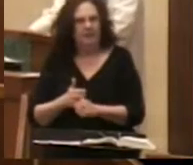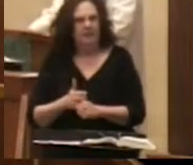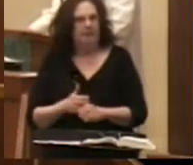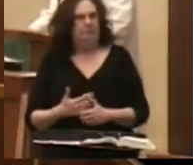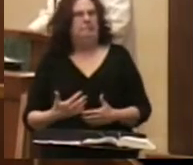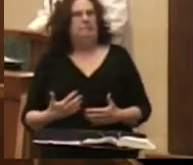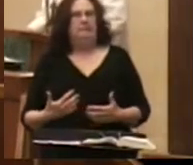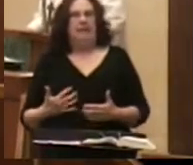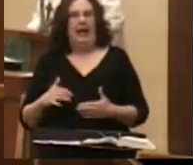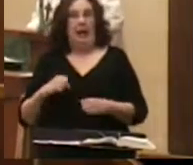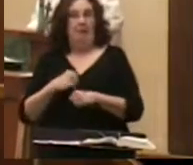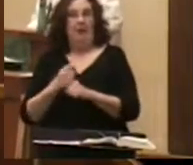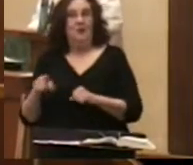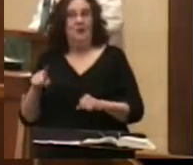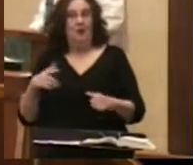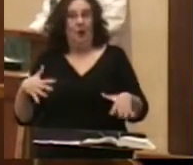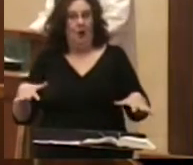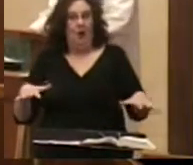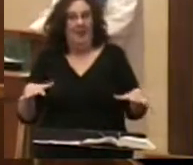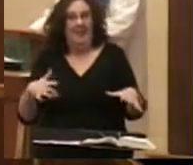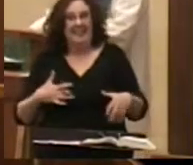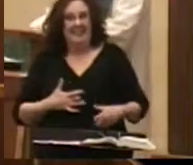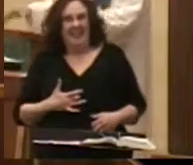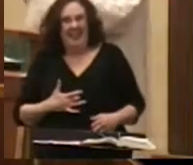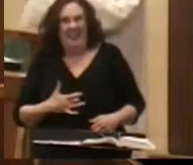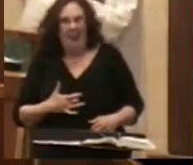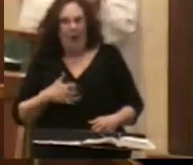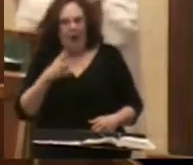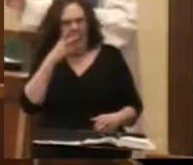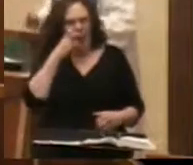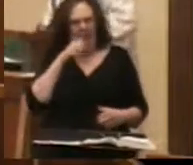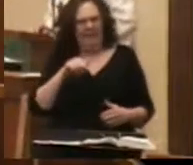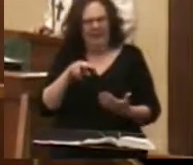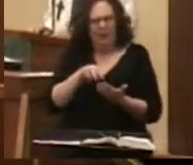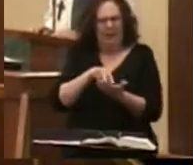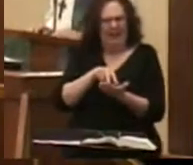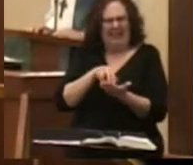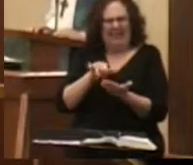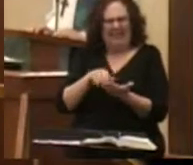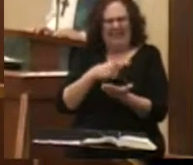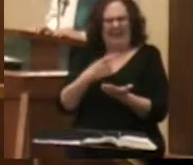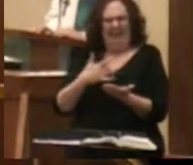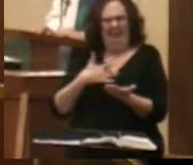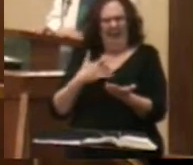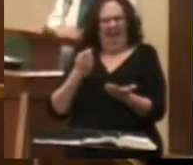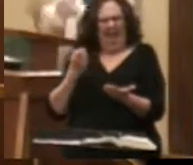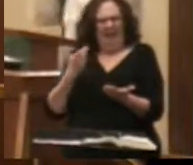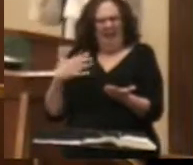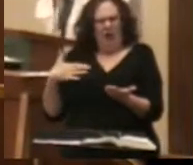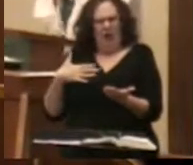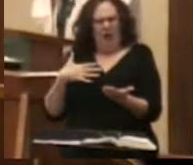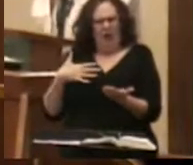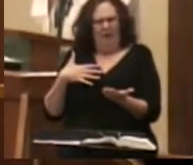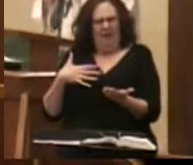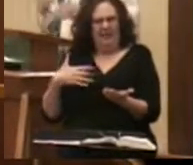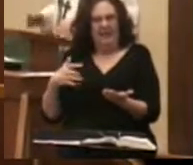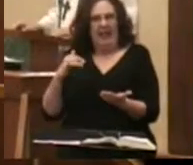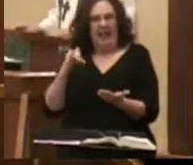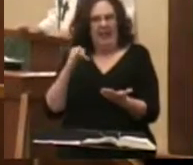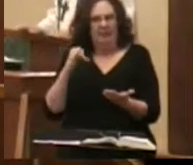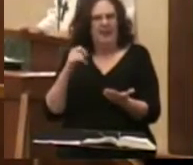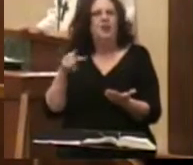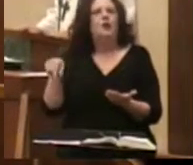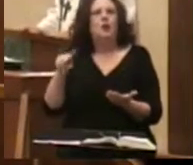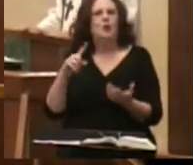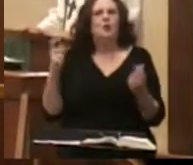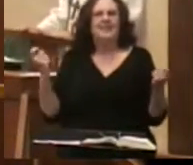And if this makes you nervous, or if hearing the gospel reading today made you a little nervous, then you, like me, are a sinner,